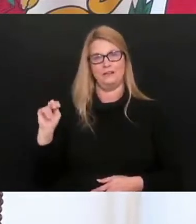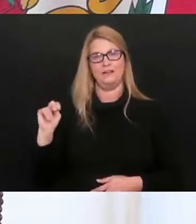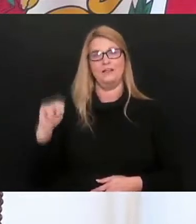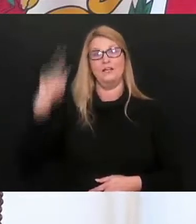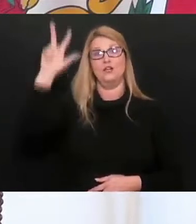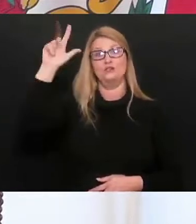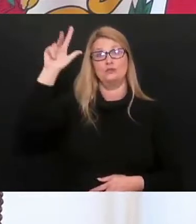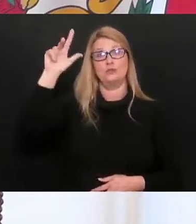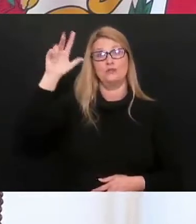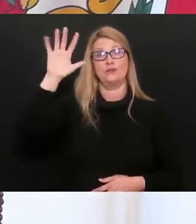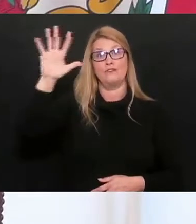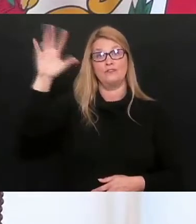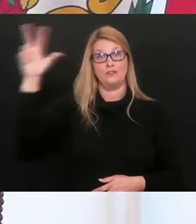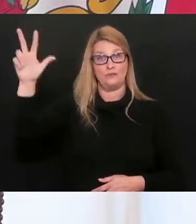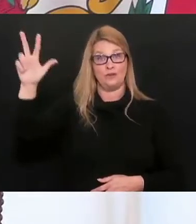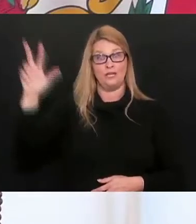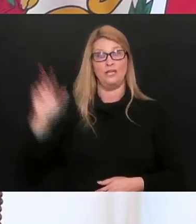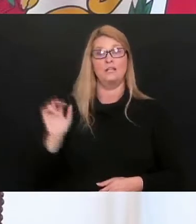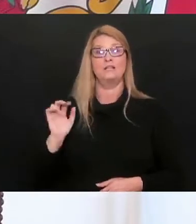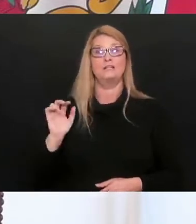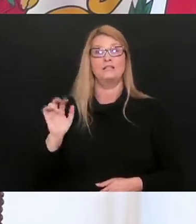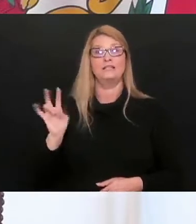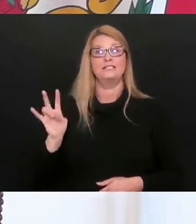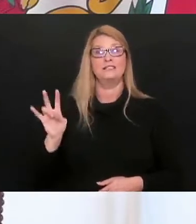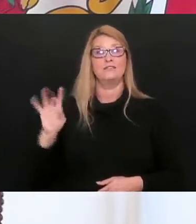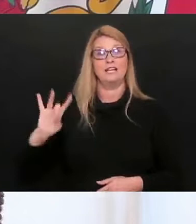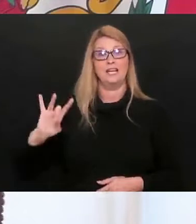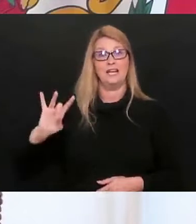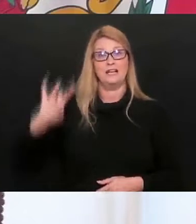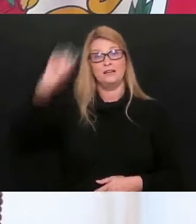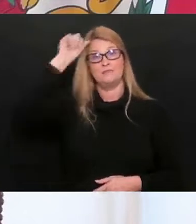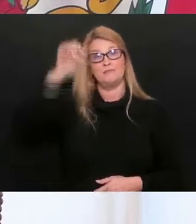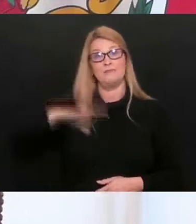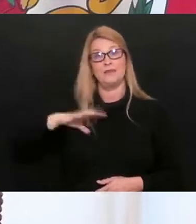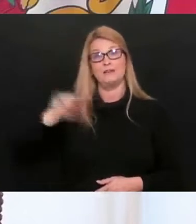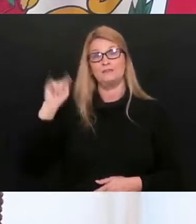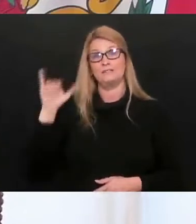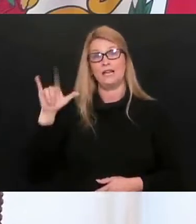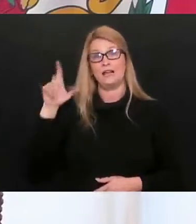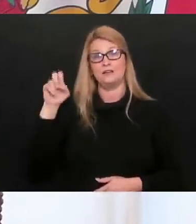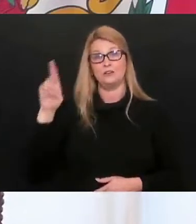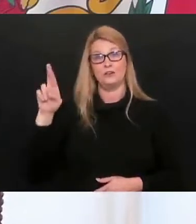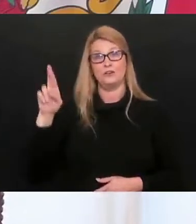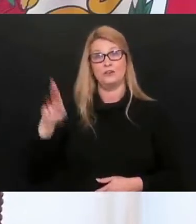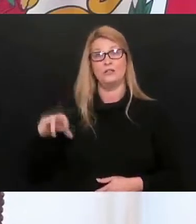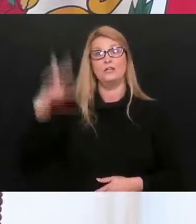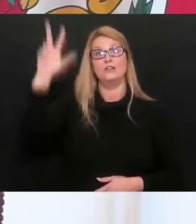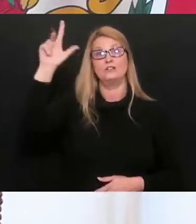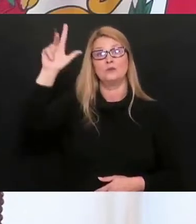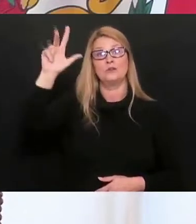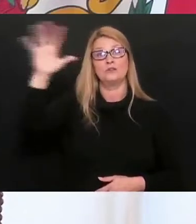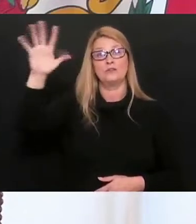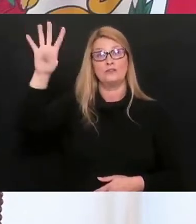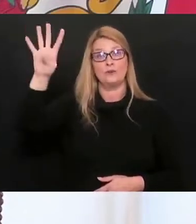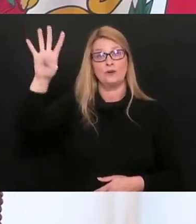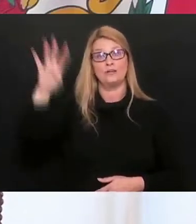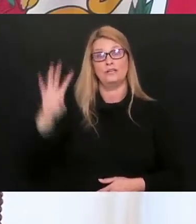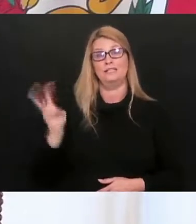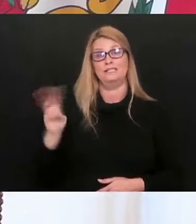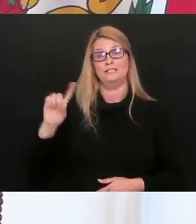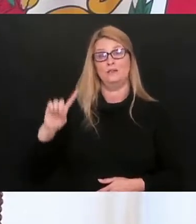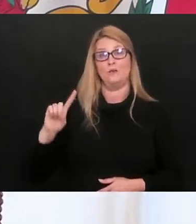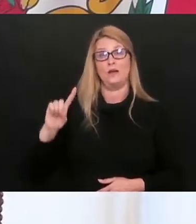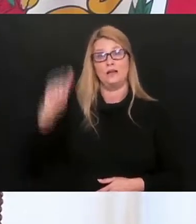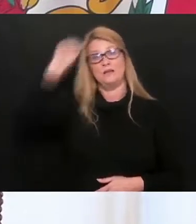2,353rd death, a 78-year-old male from Tyler County, our 2,354th death, a 61